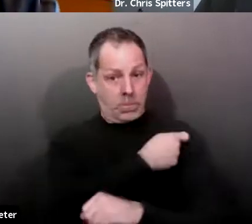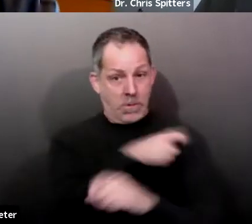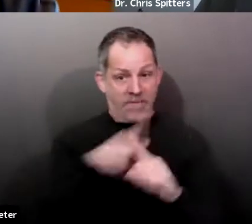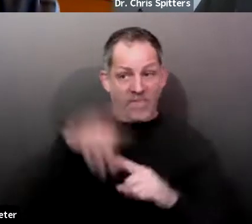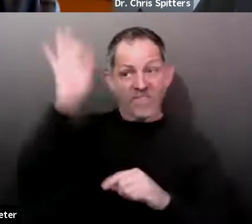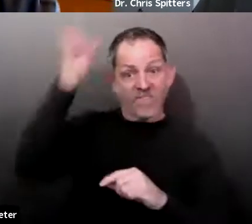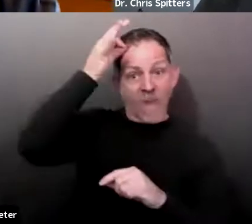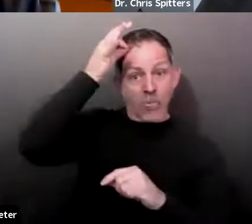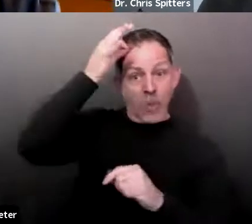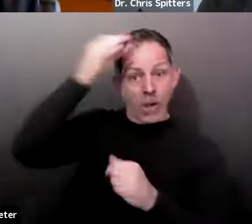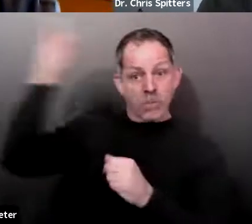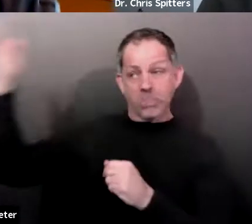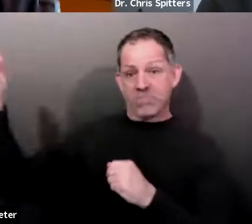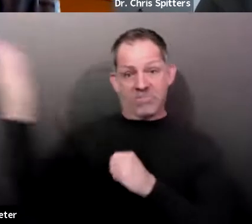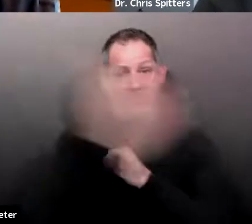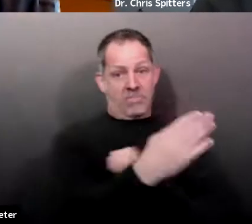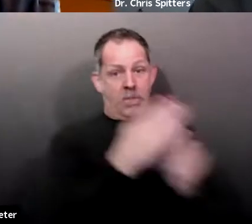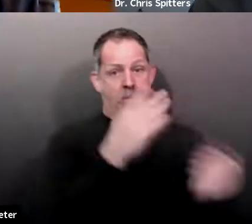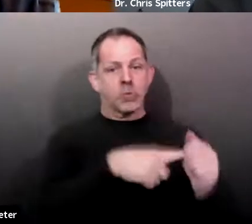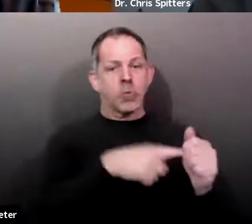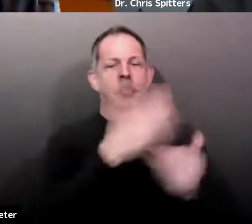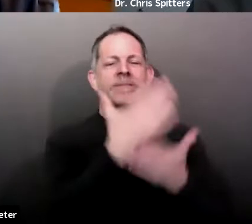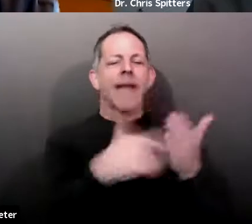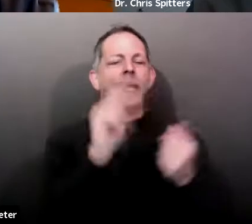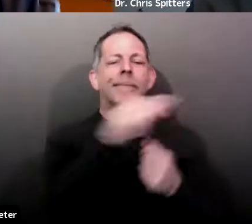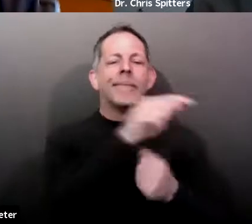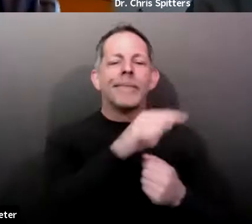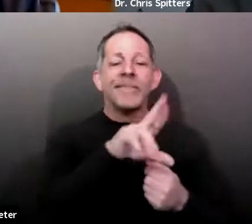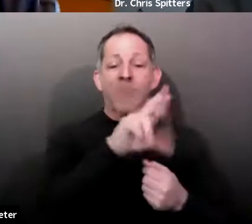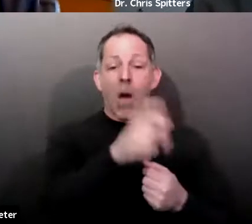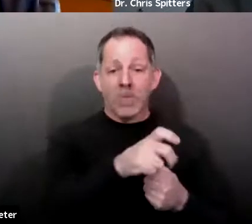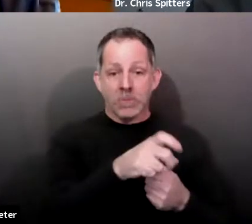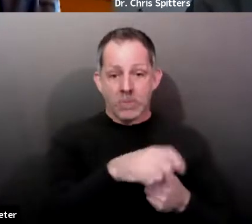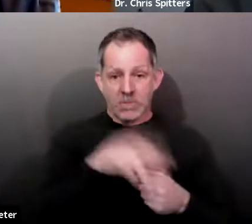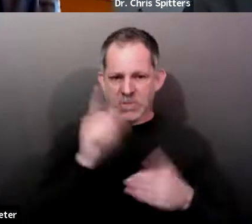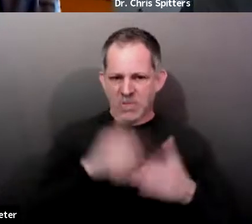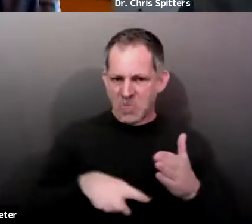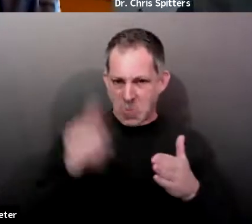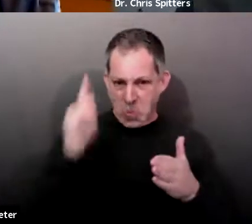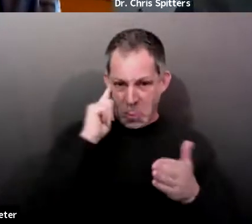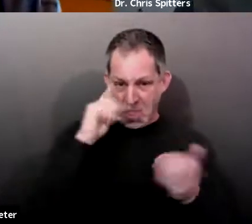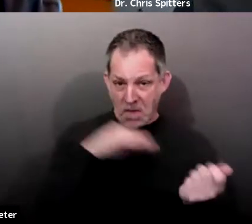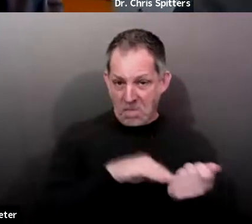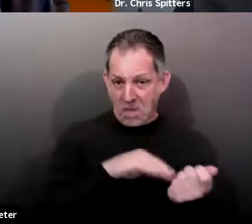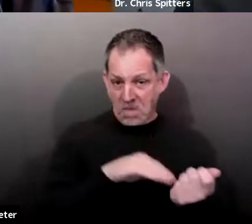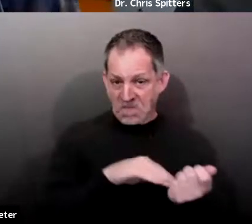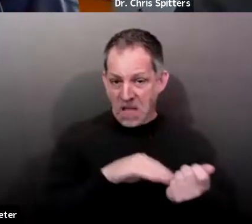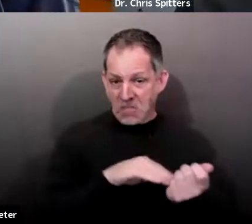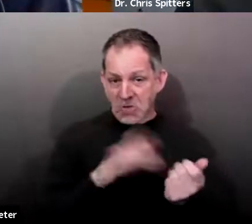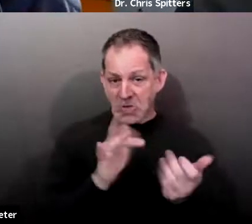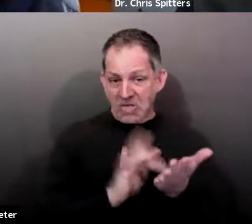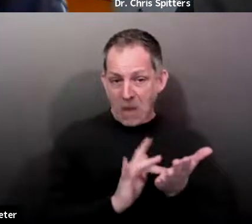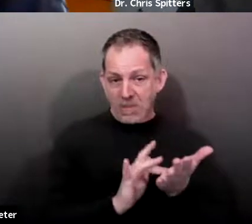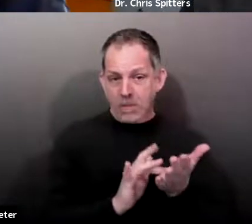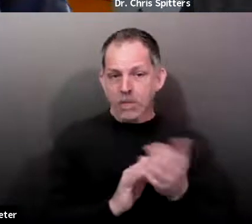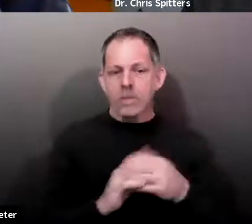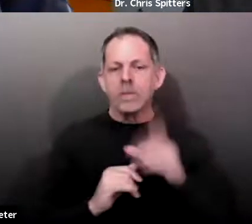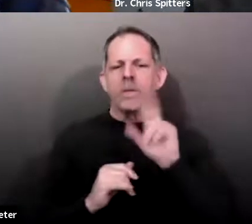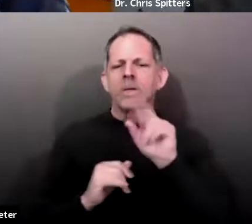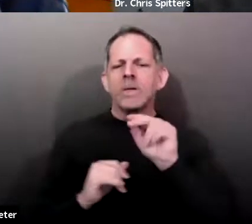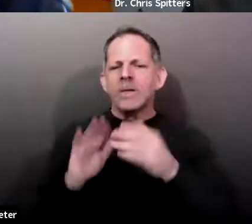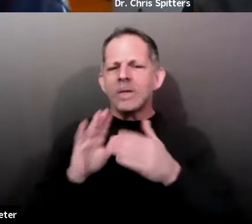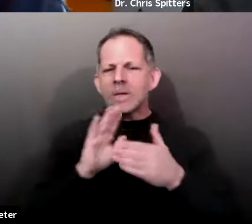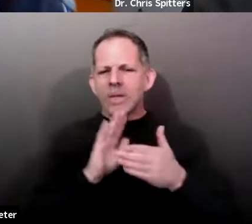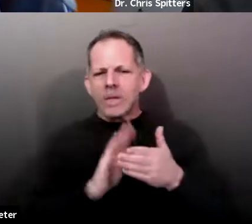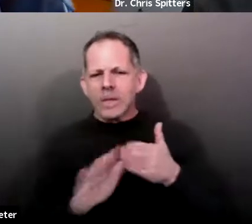you know, anything about that doctor, that pharmacies. Can you, excuse me, can you repeat that? Doses